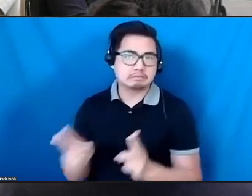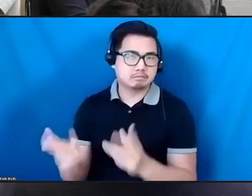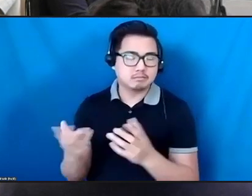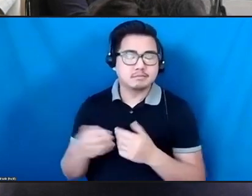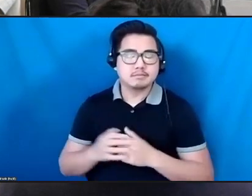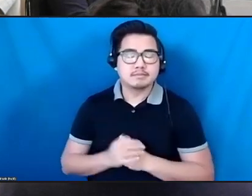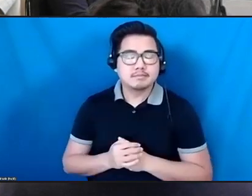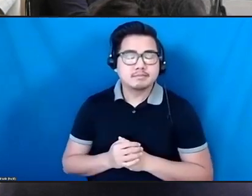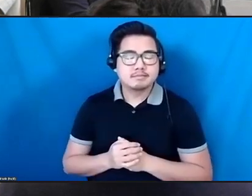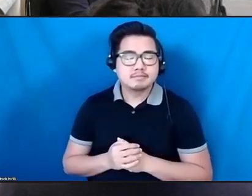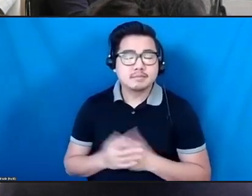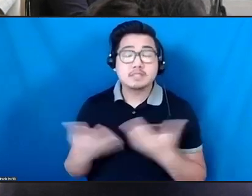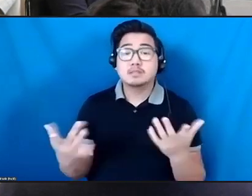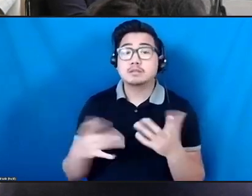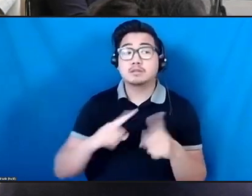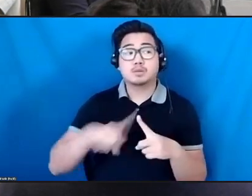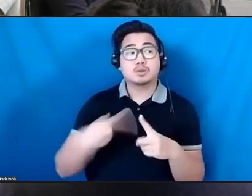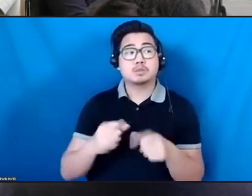of the pandemic.